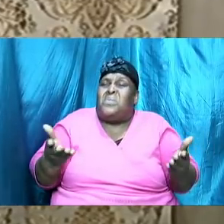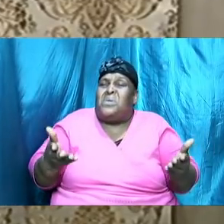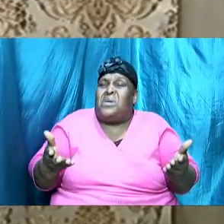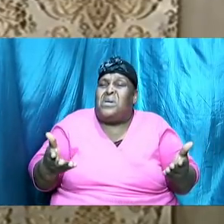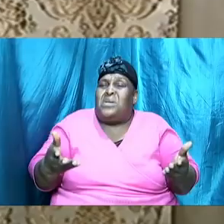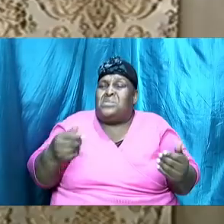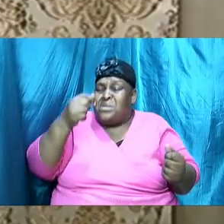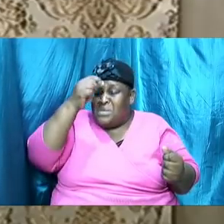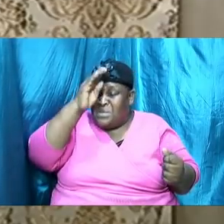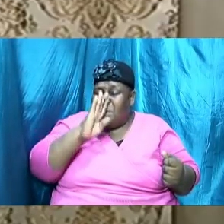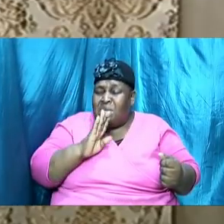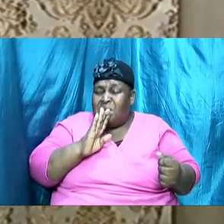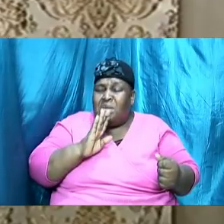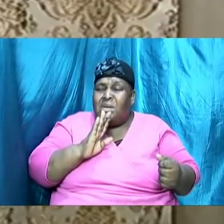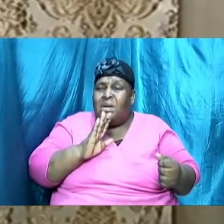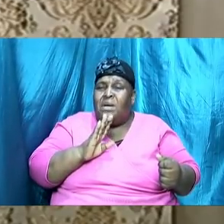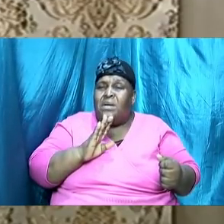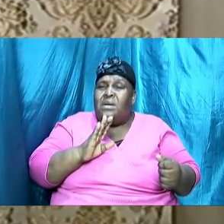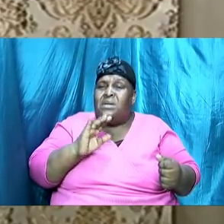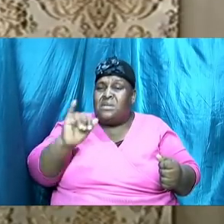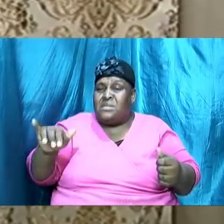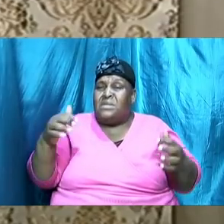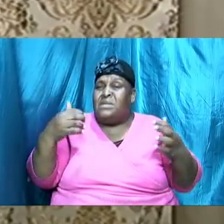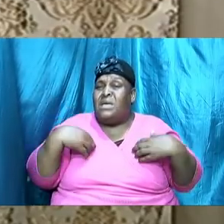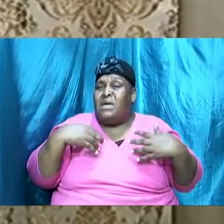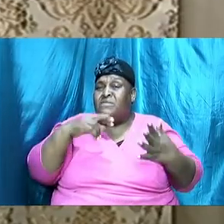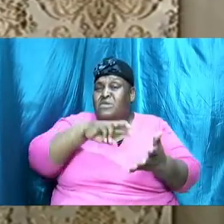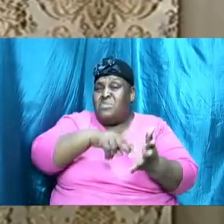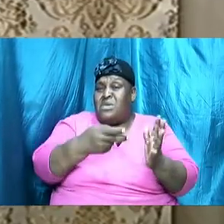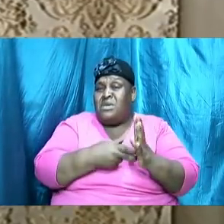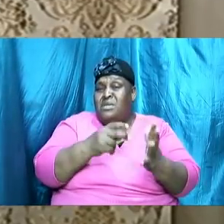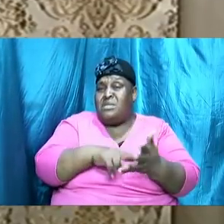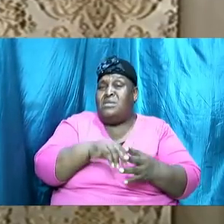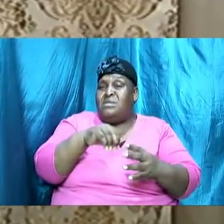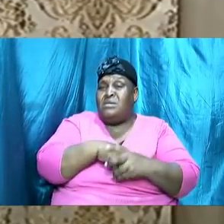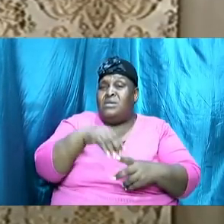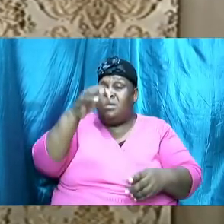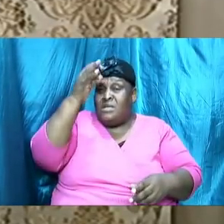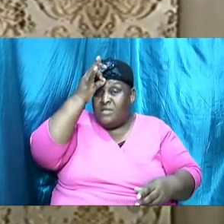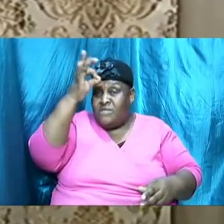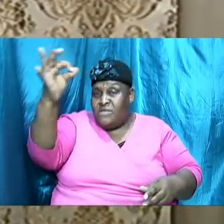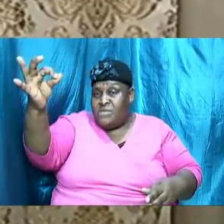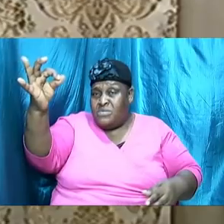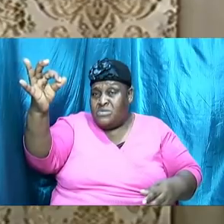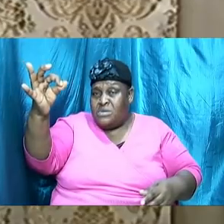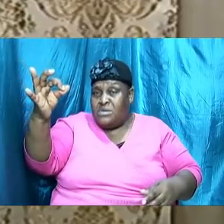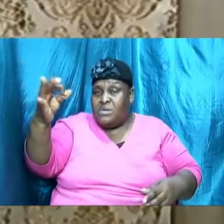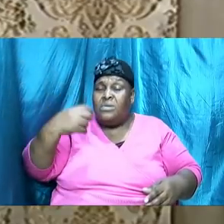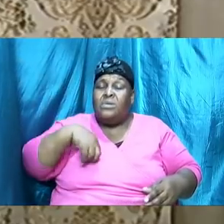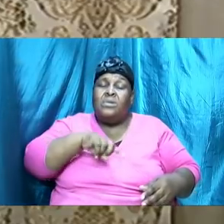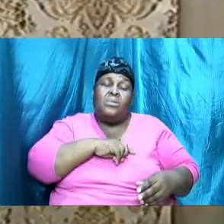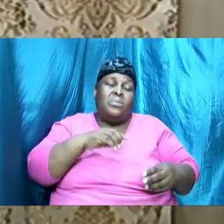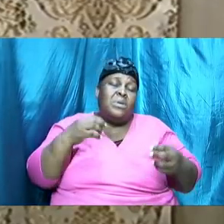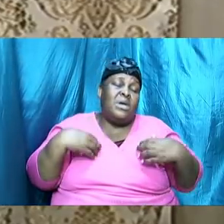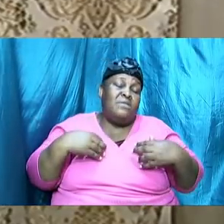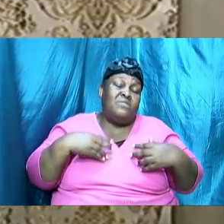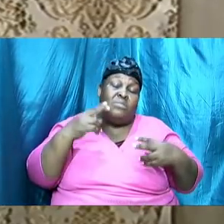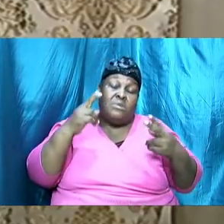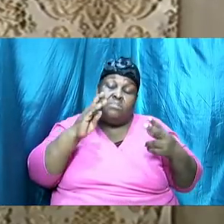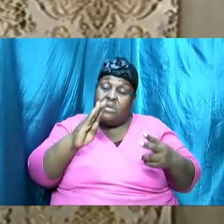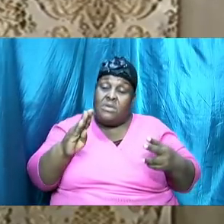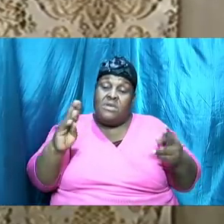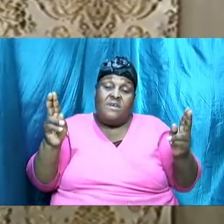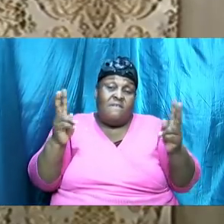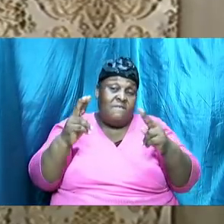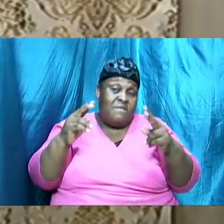God's figure that had a meaning in the future and we have to be very careful because Moses